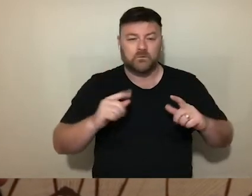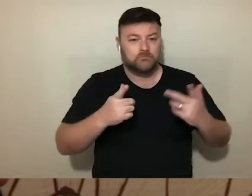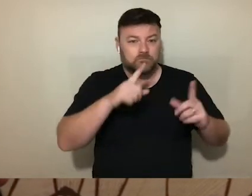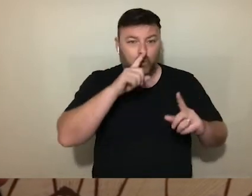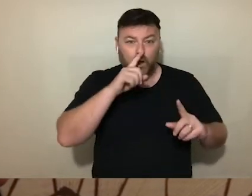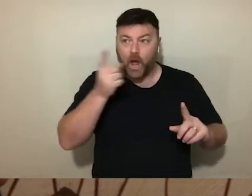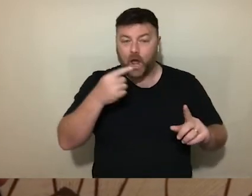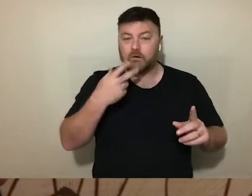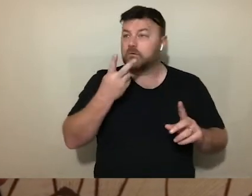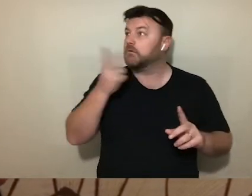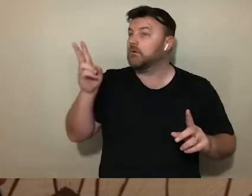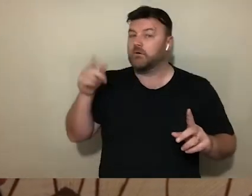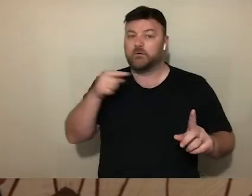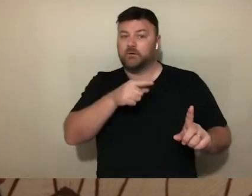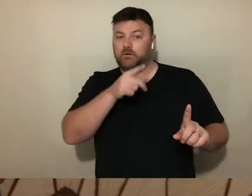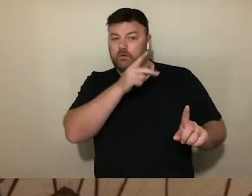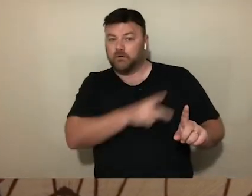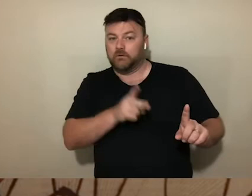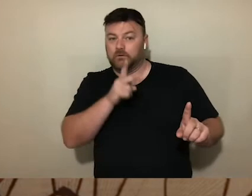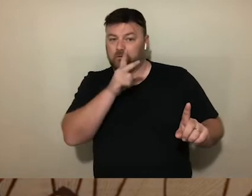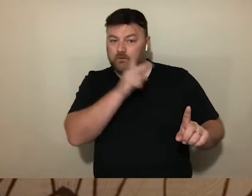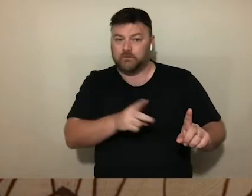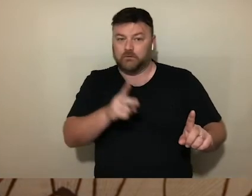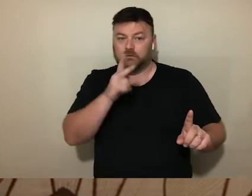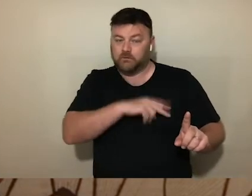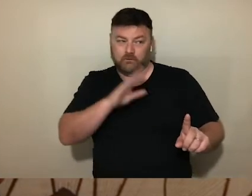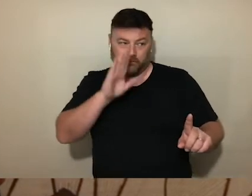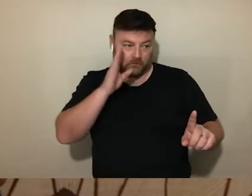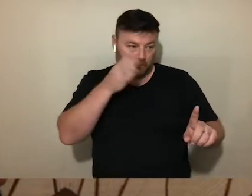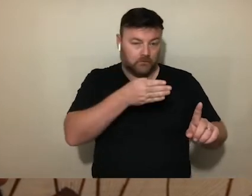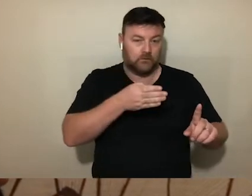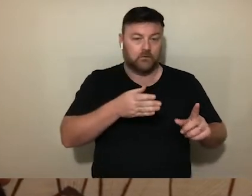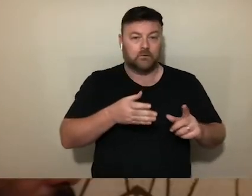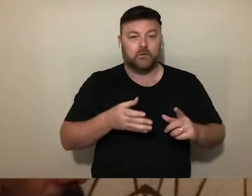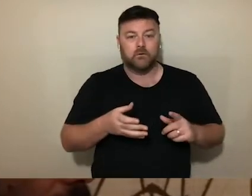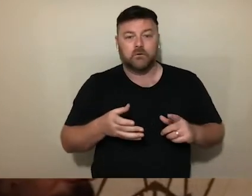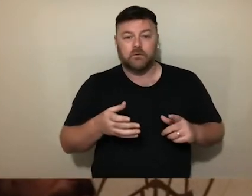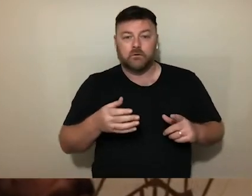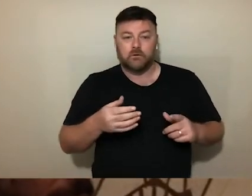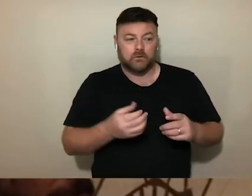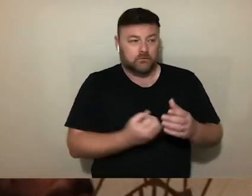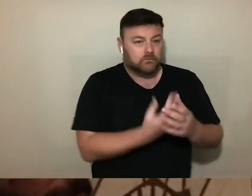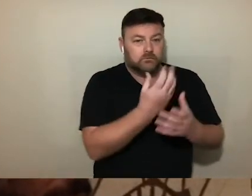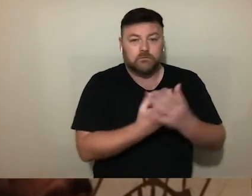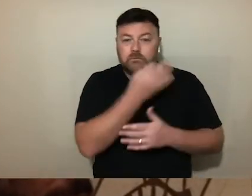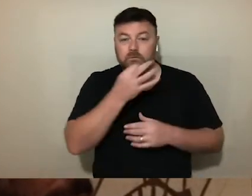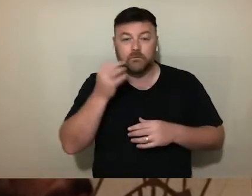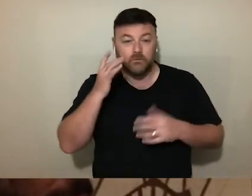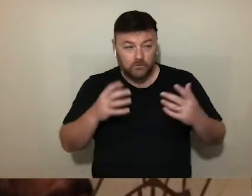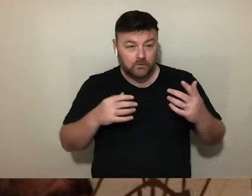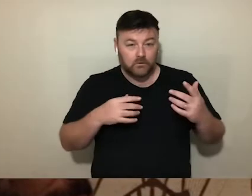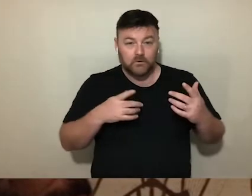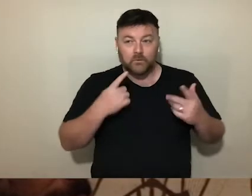look away. Because it's on replay. Chasms in the chest. Blood blooming flowers. Just running or watching